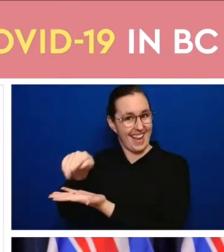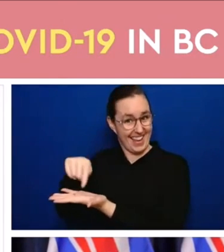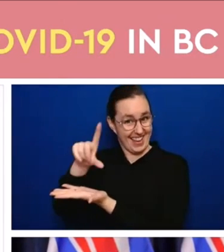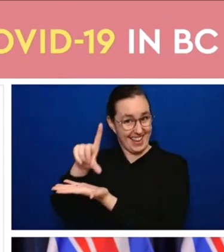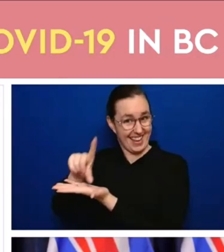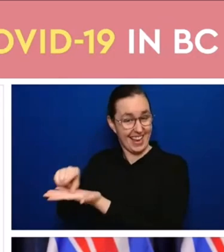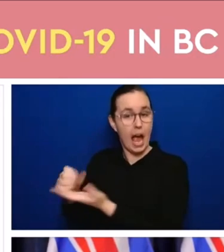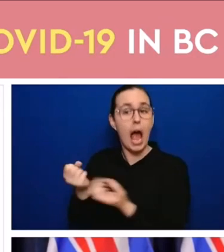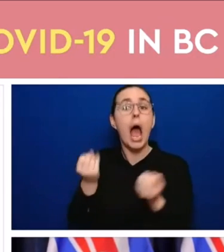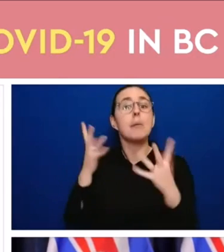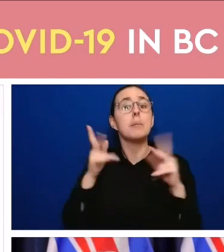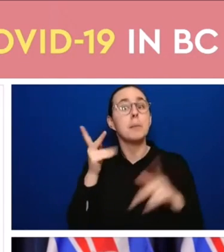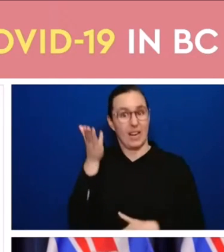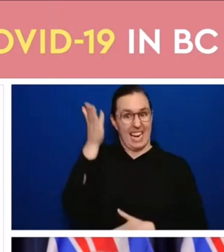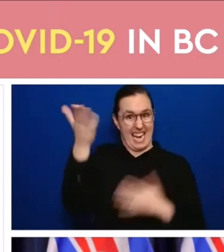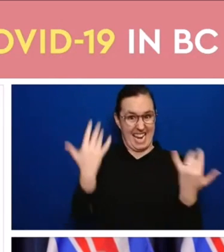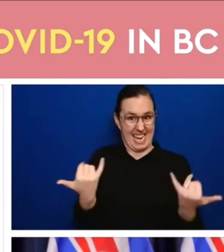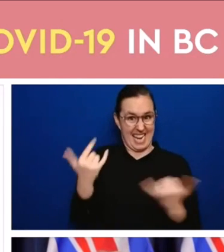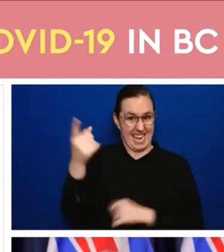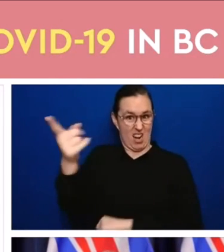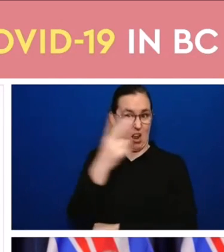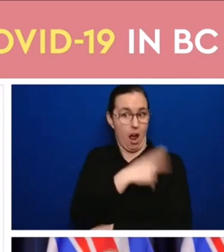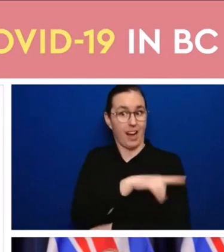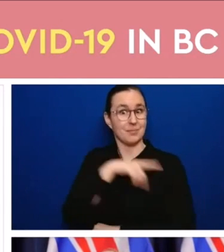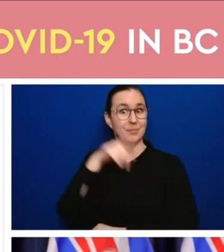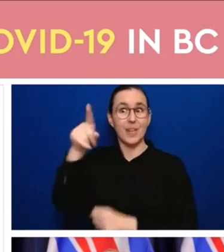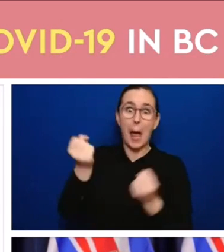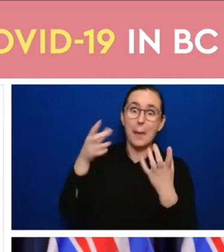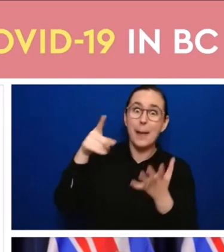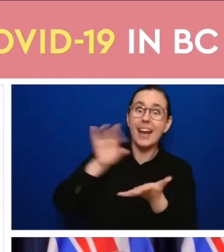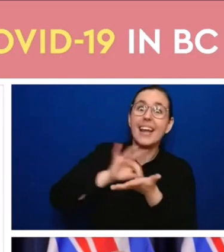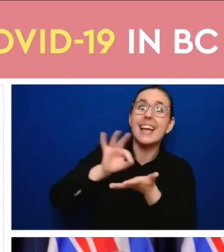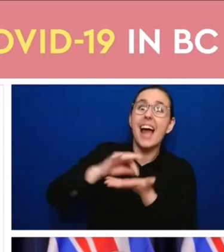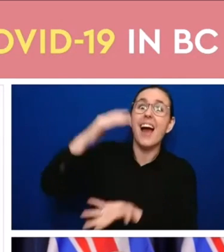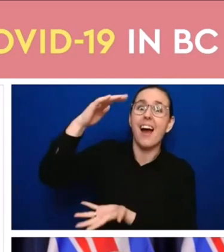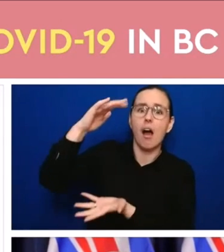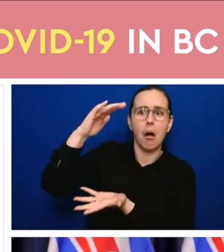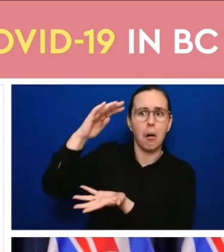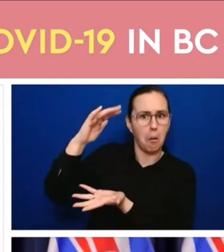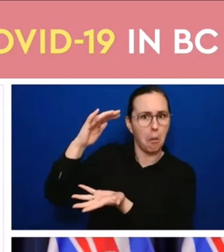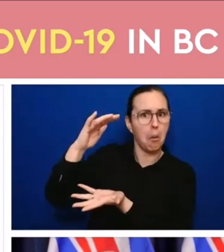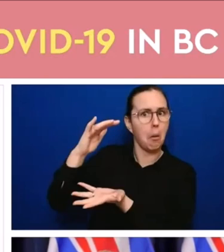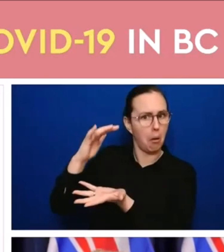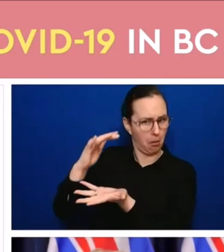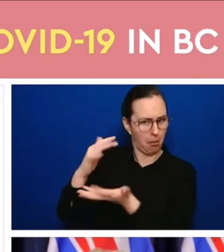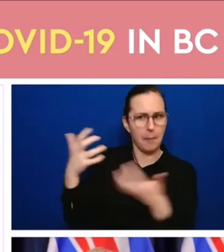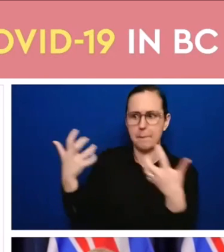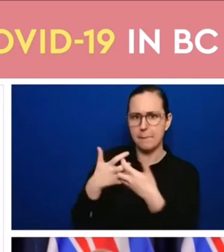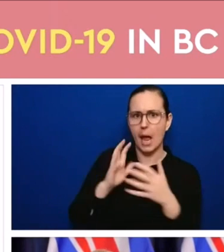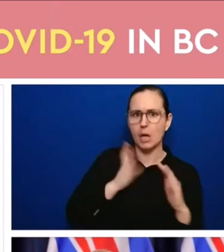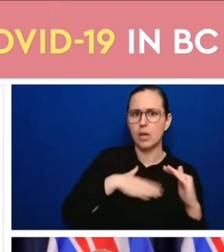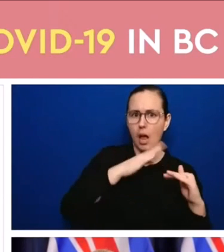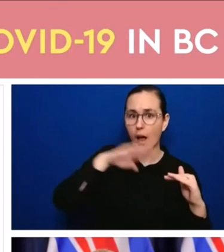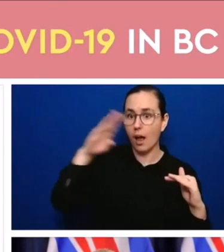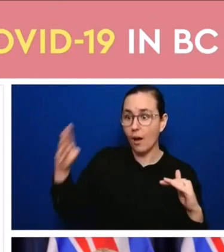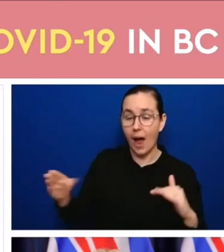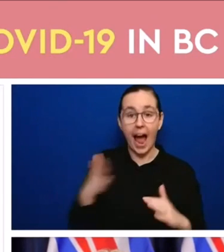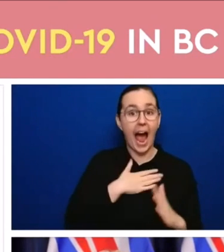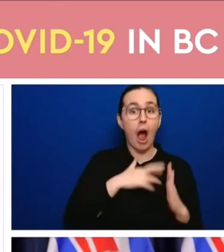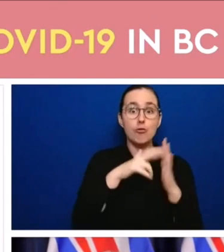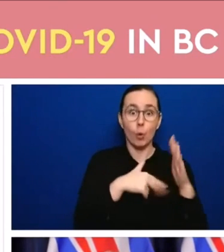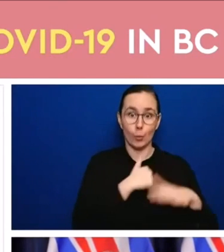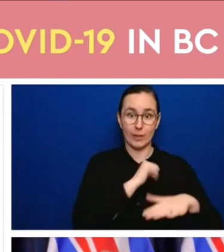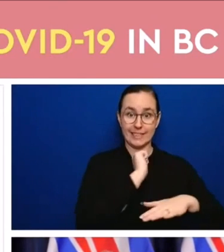with a positive COVID test as we would expect to see because we took the measures that we did and if we go to the next slide